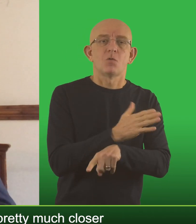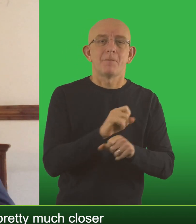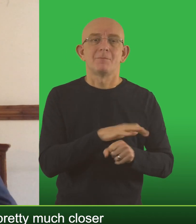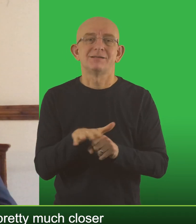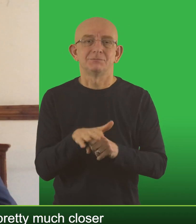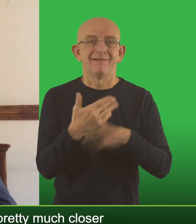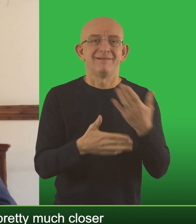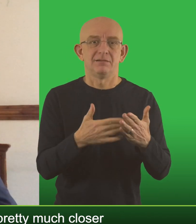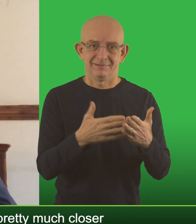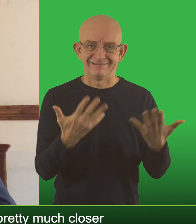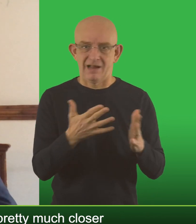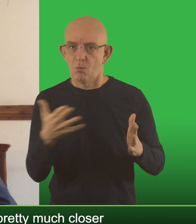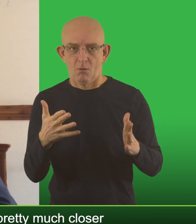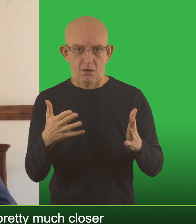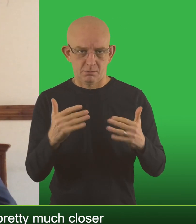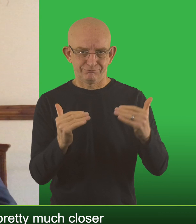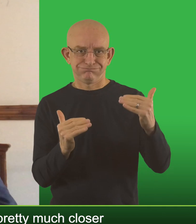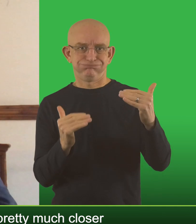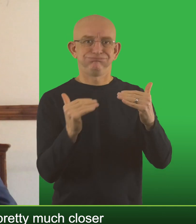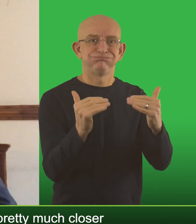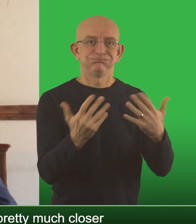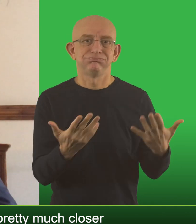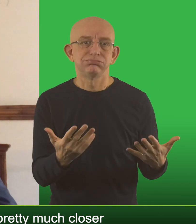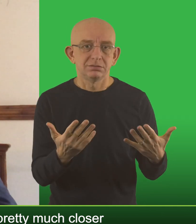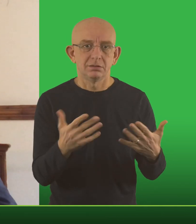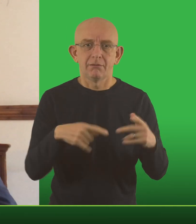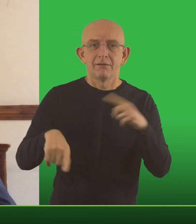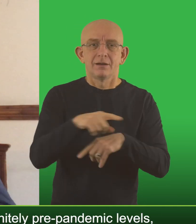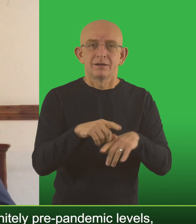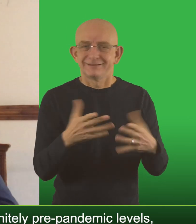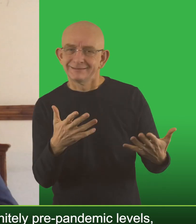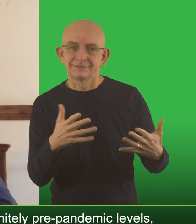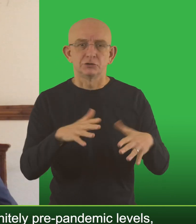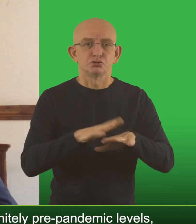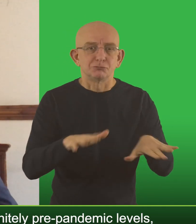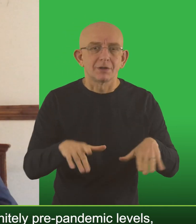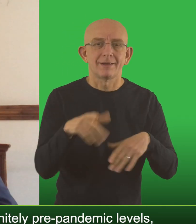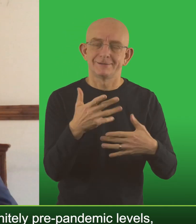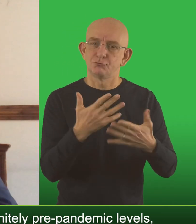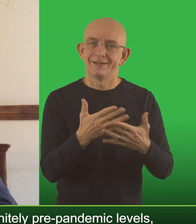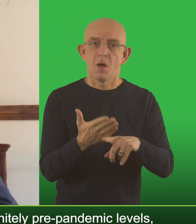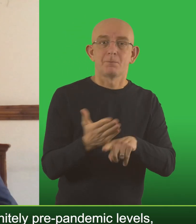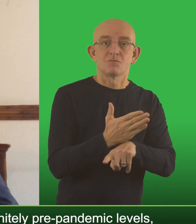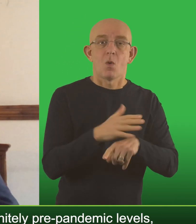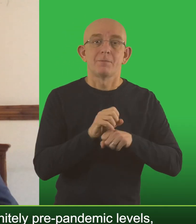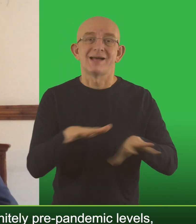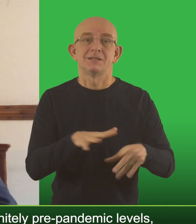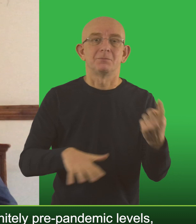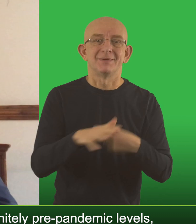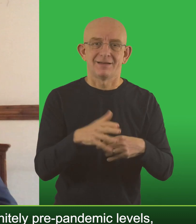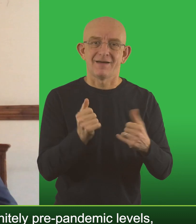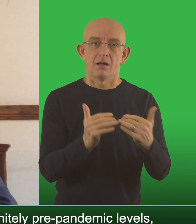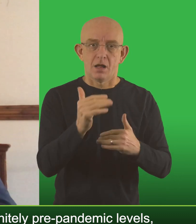are pretty much closer to pre-pandemic as they ever were. Mixing patterns for children are